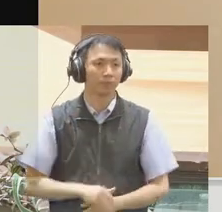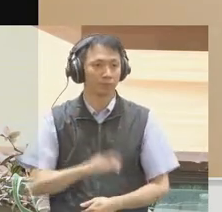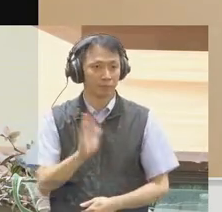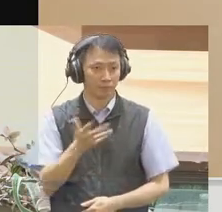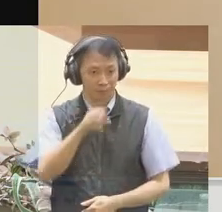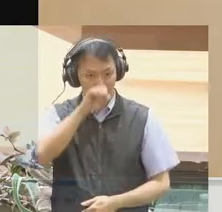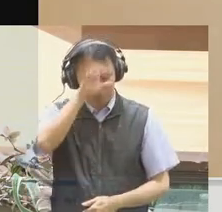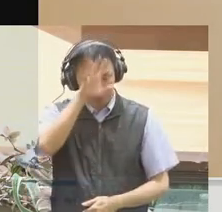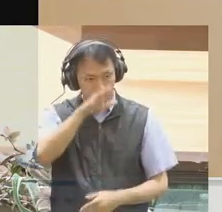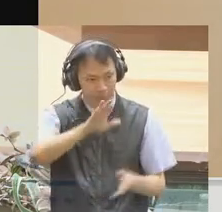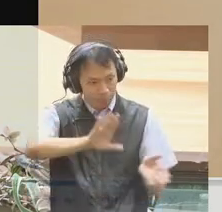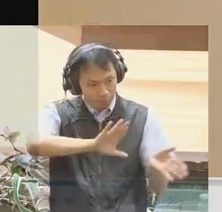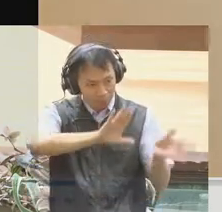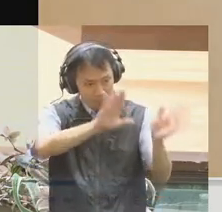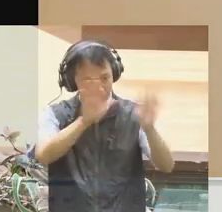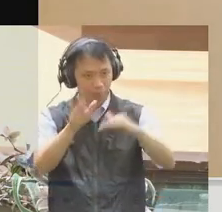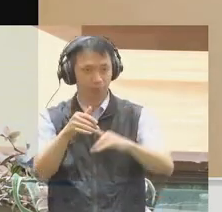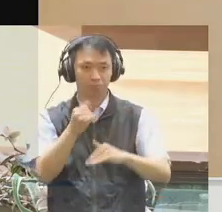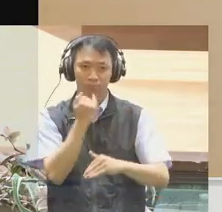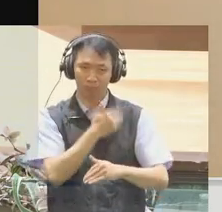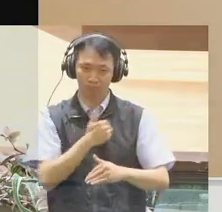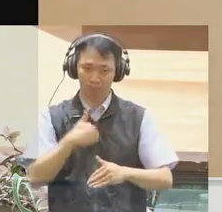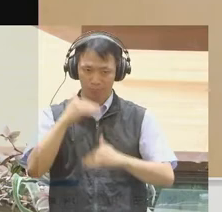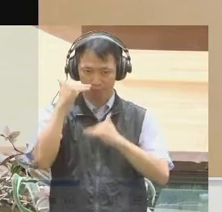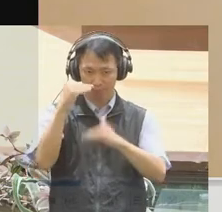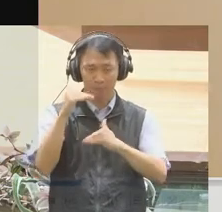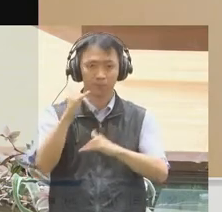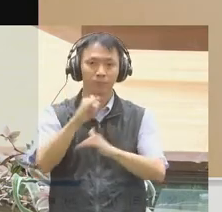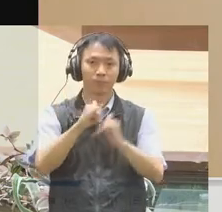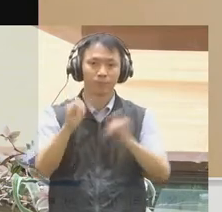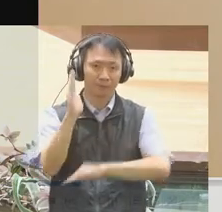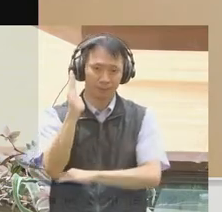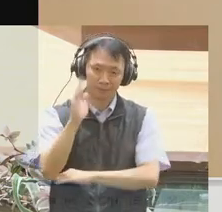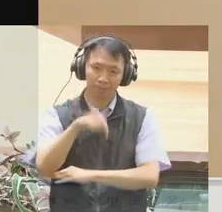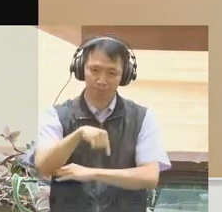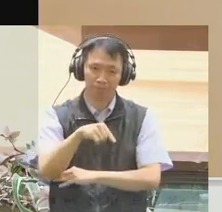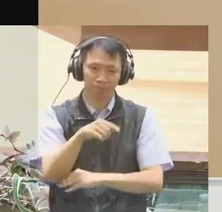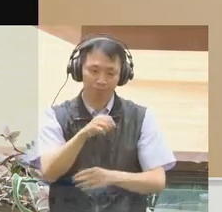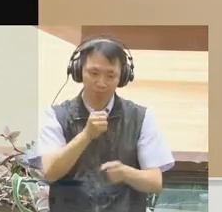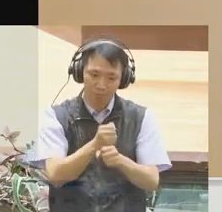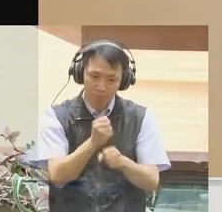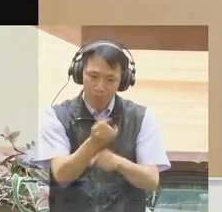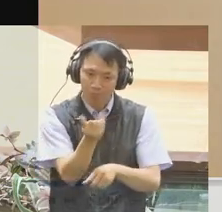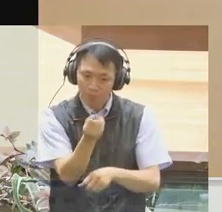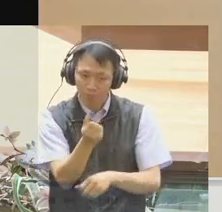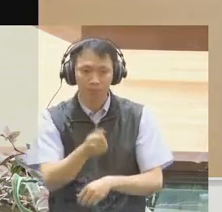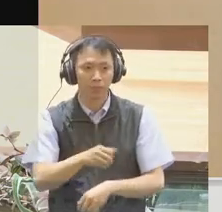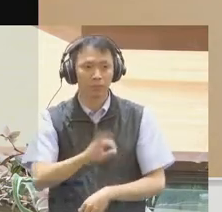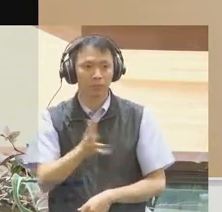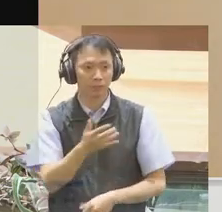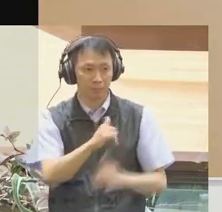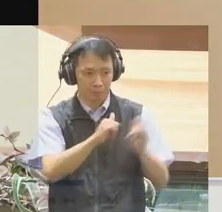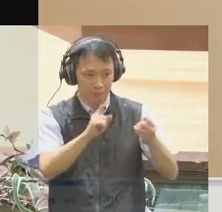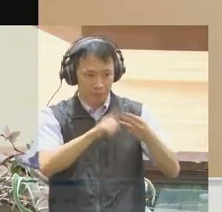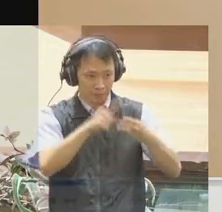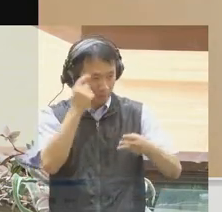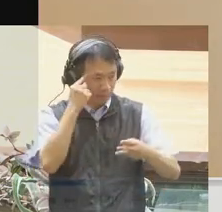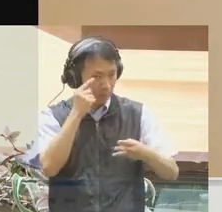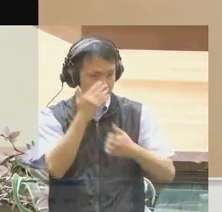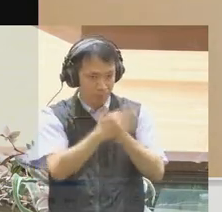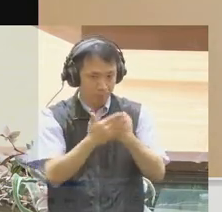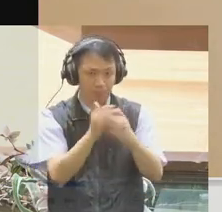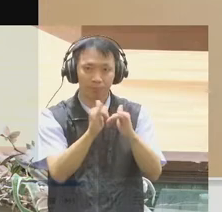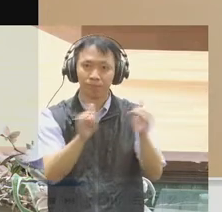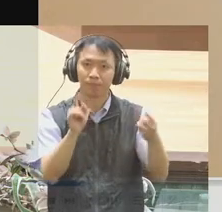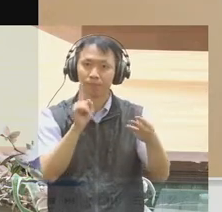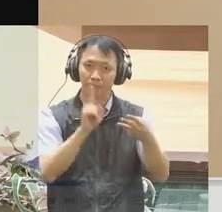government. To say it a different way, founders tried to protect against both majority and minority factions, and political philosophers and